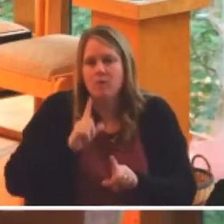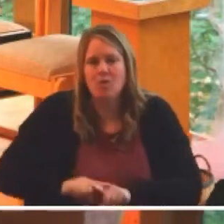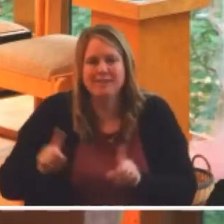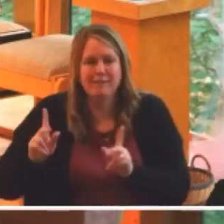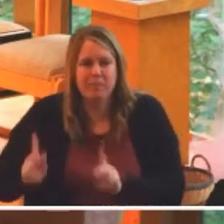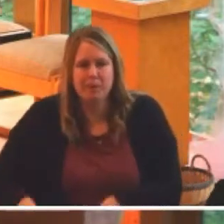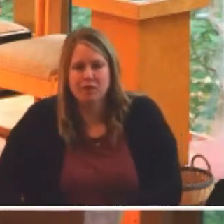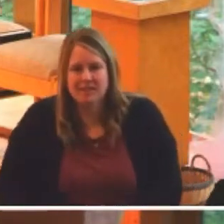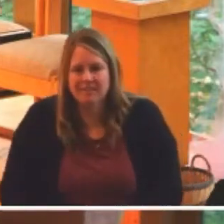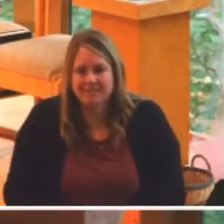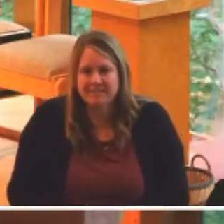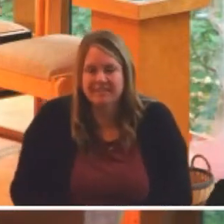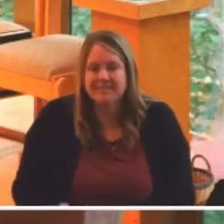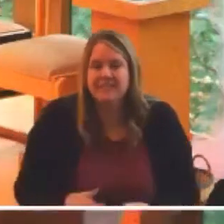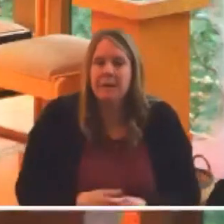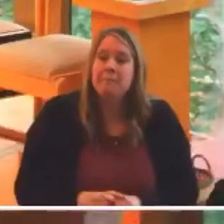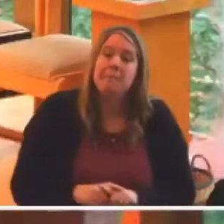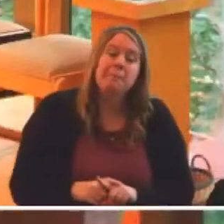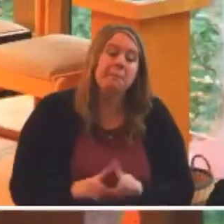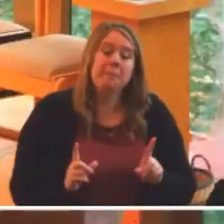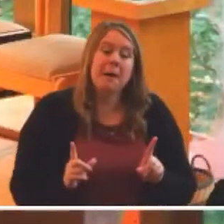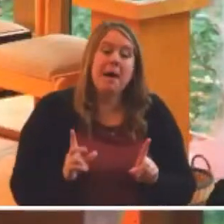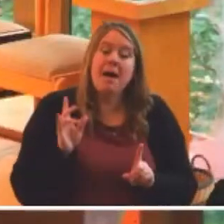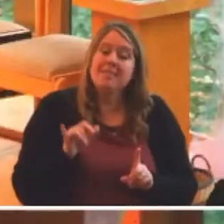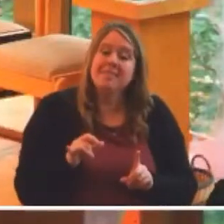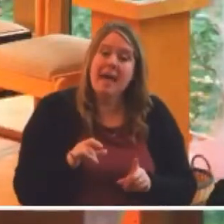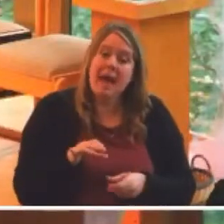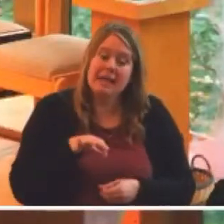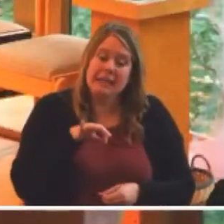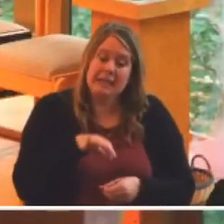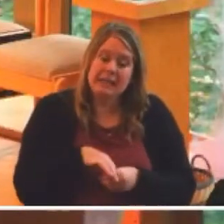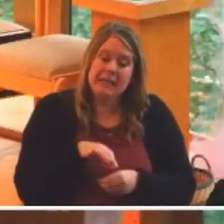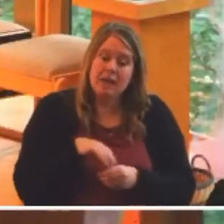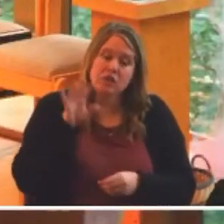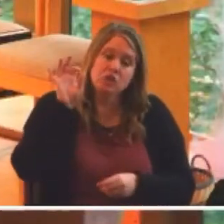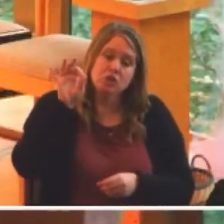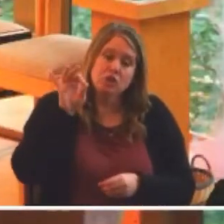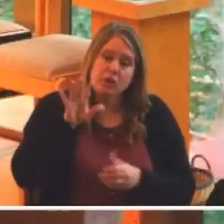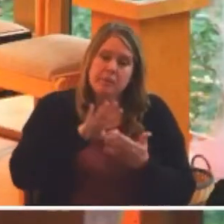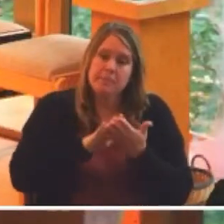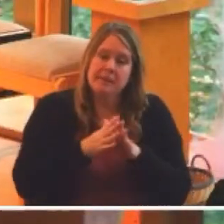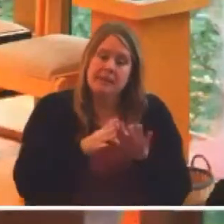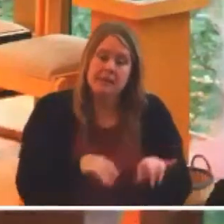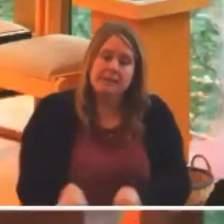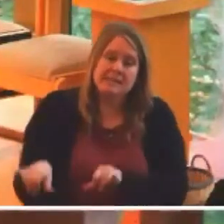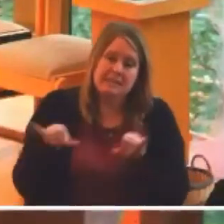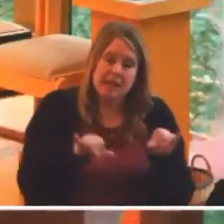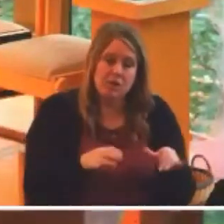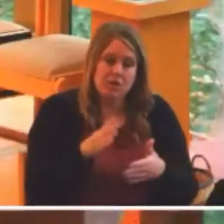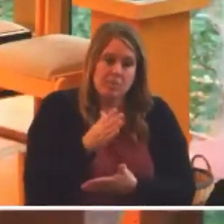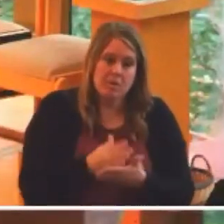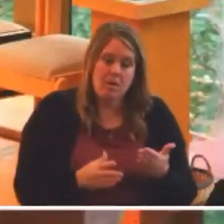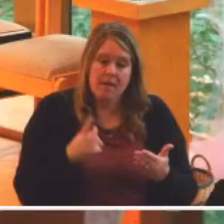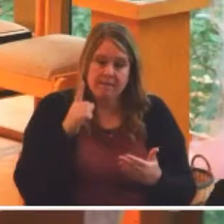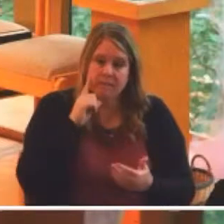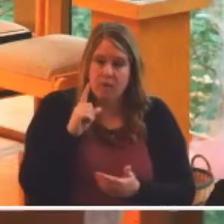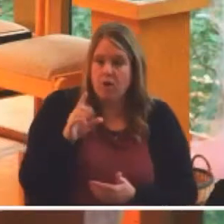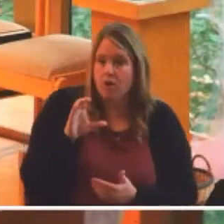And yet, the election sermon became a standard part of New England colonial and state politics.